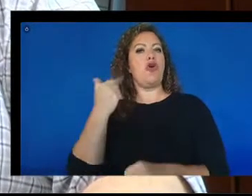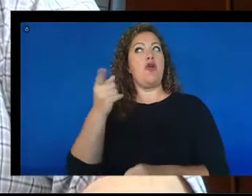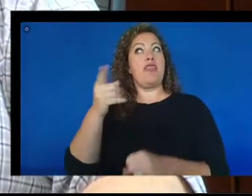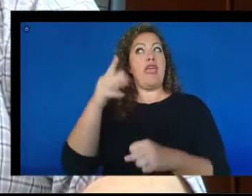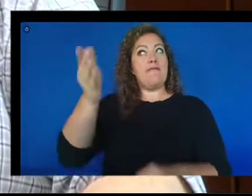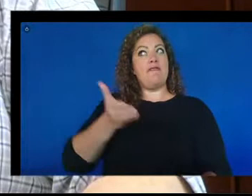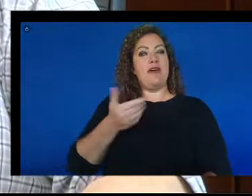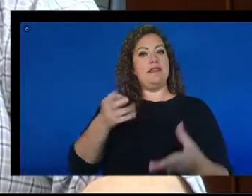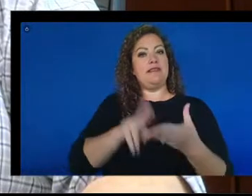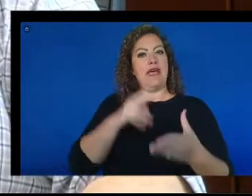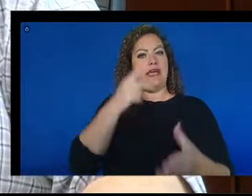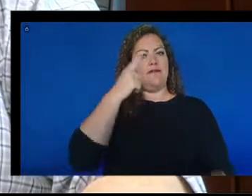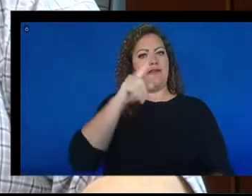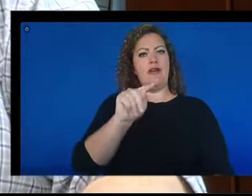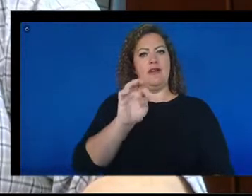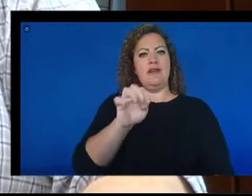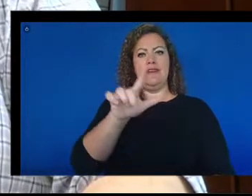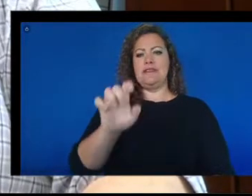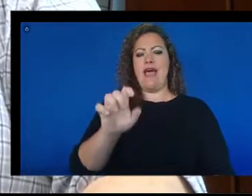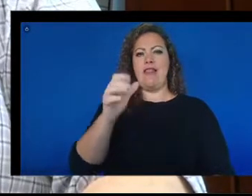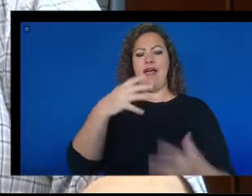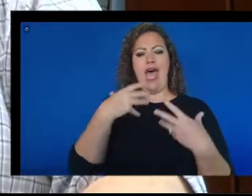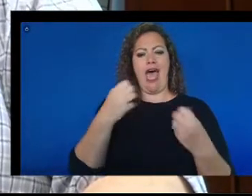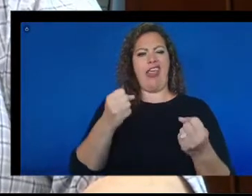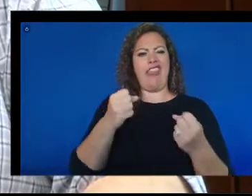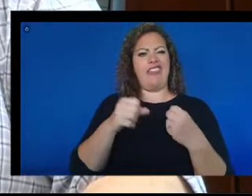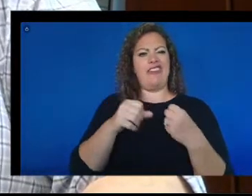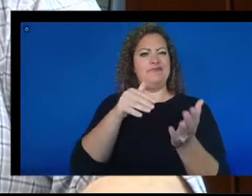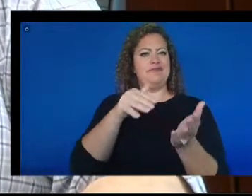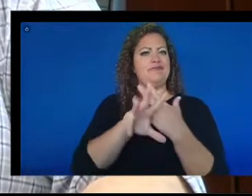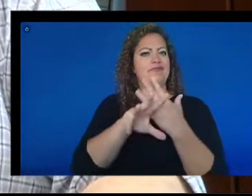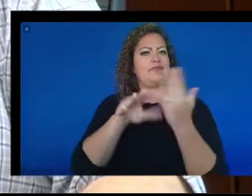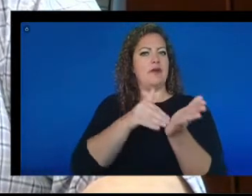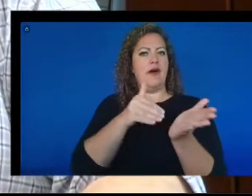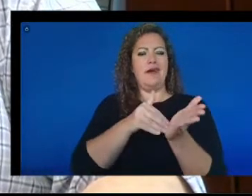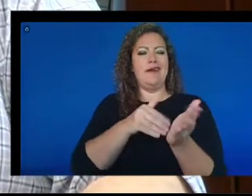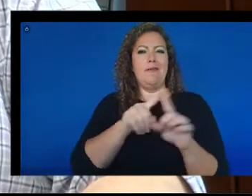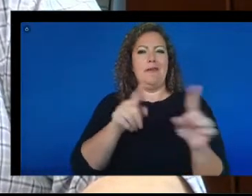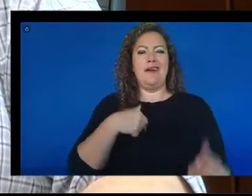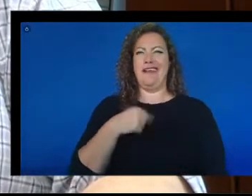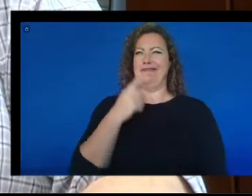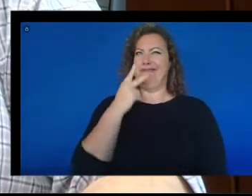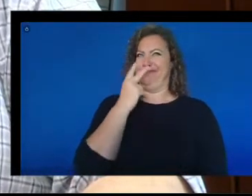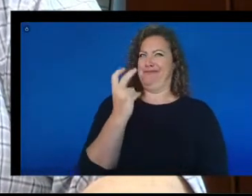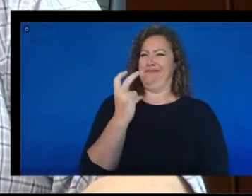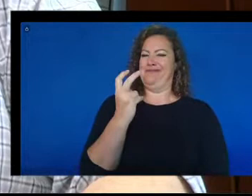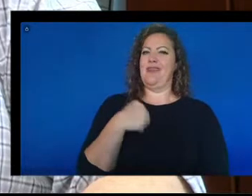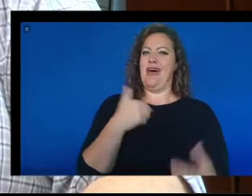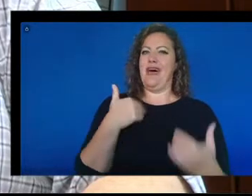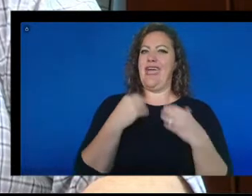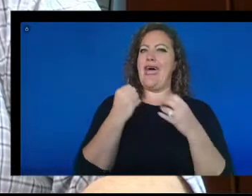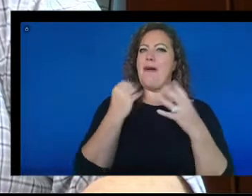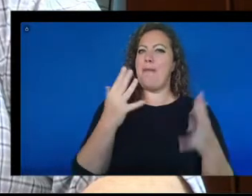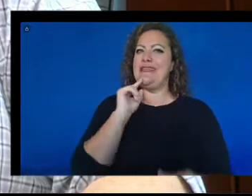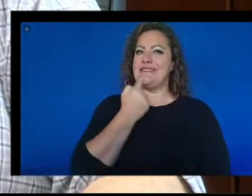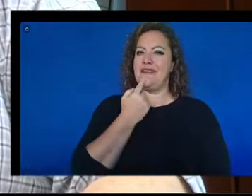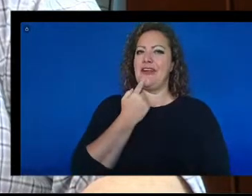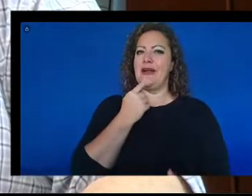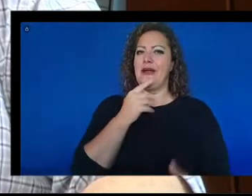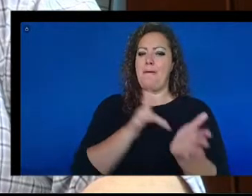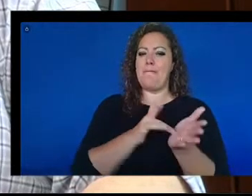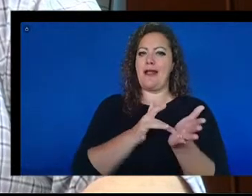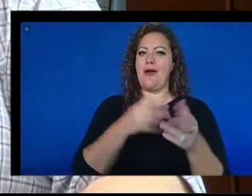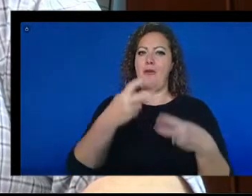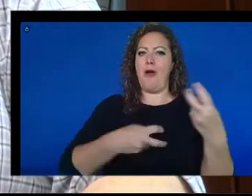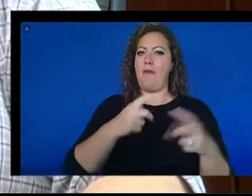telehealth and I was skeptical. I have lots of severe medical problems. But I never signed up for VA Health